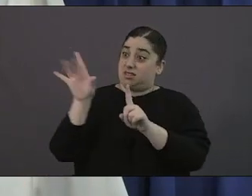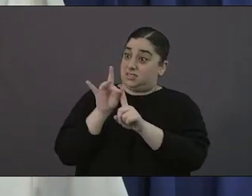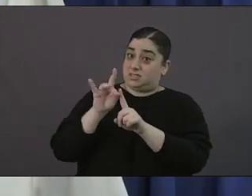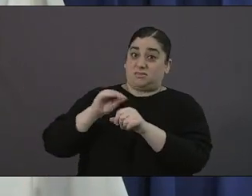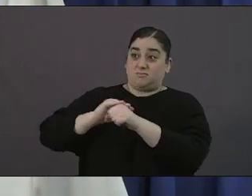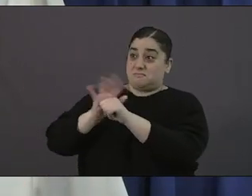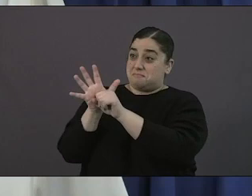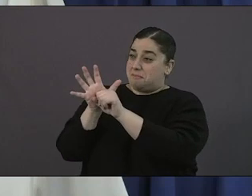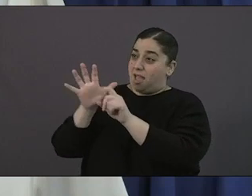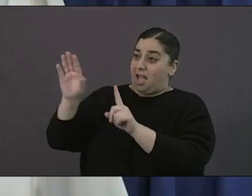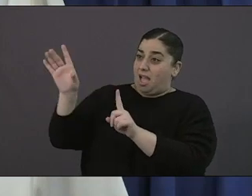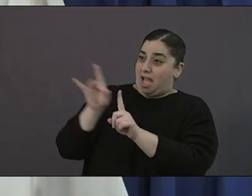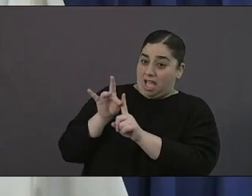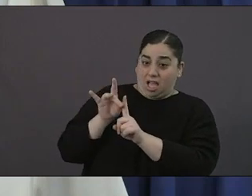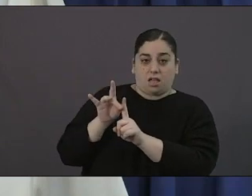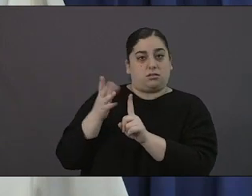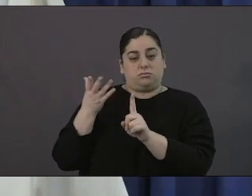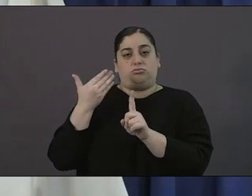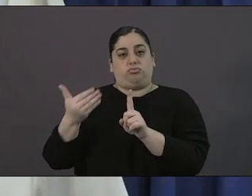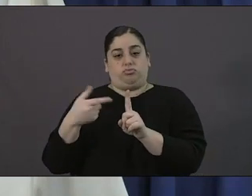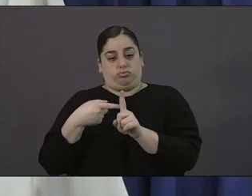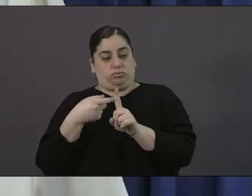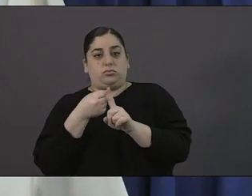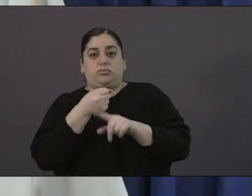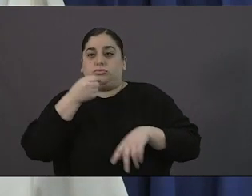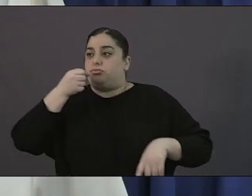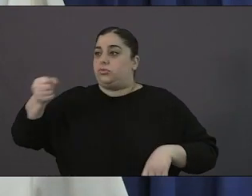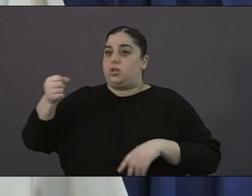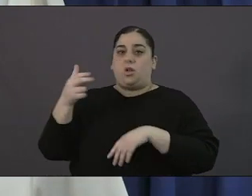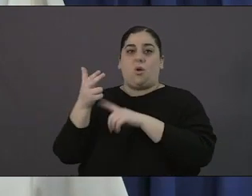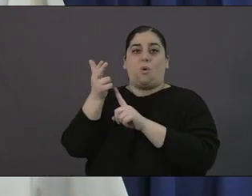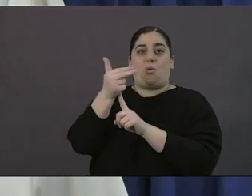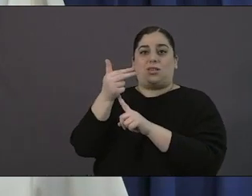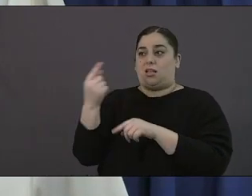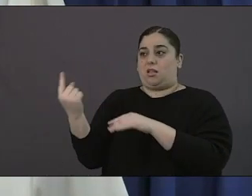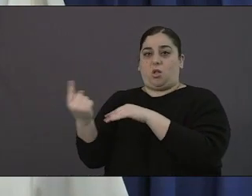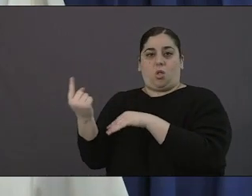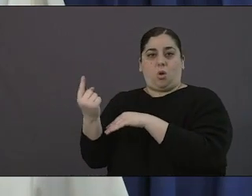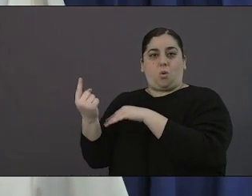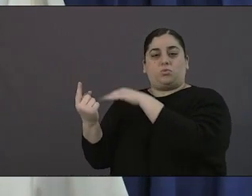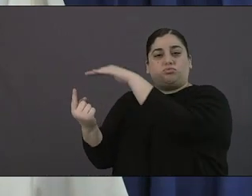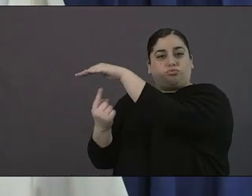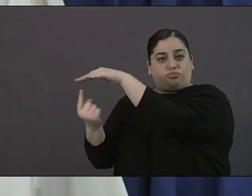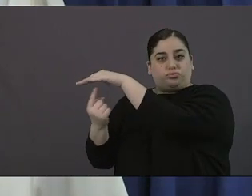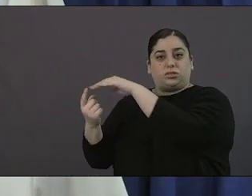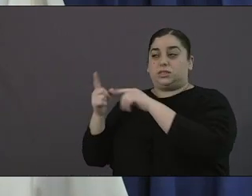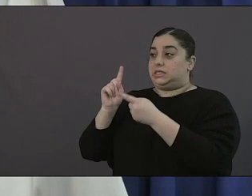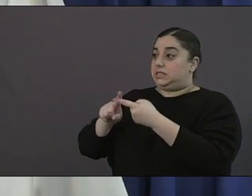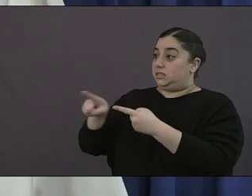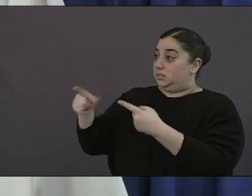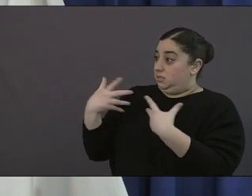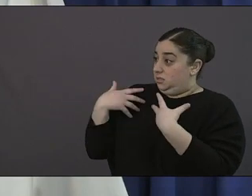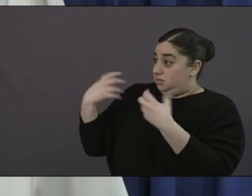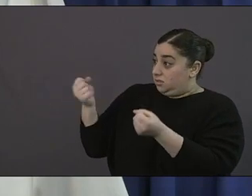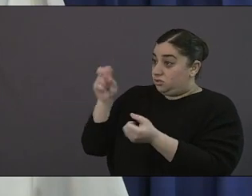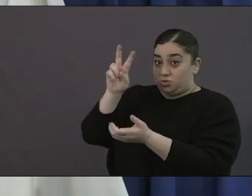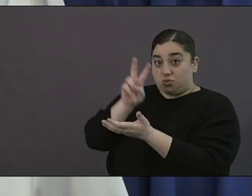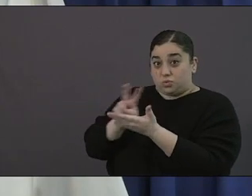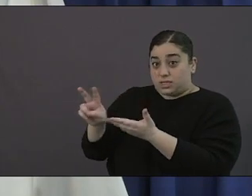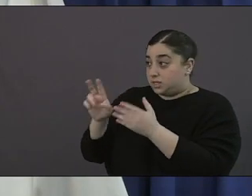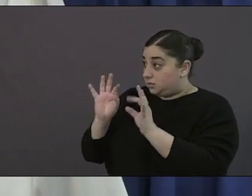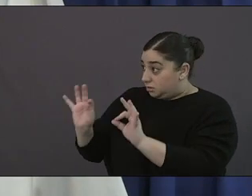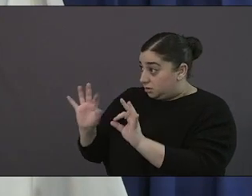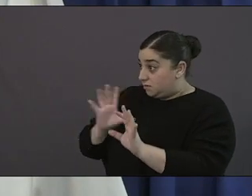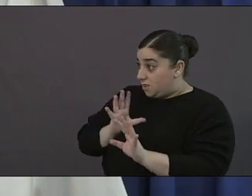hotel rooms it's a whole system that has been created again with one goal let's make sure we're doing everything we can for this